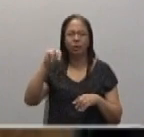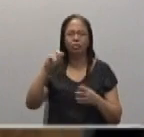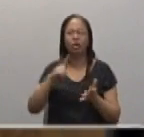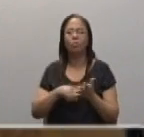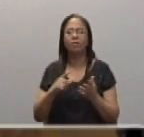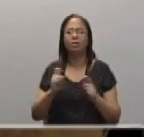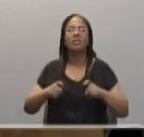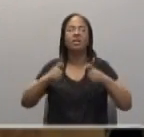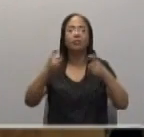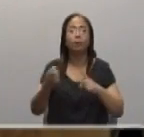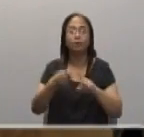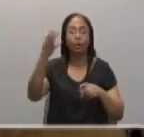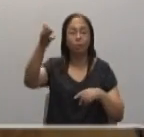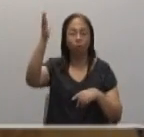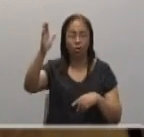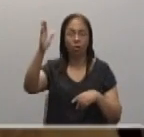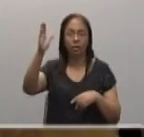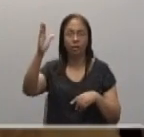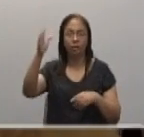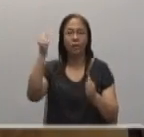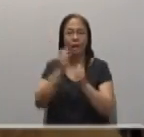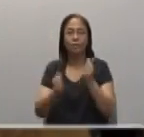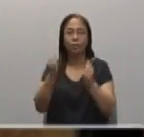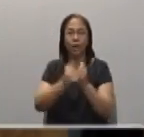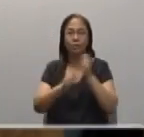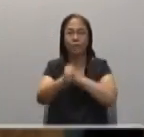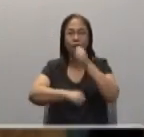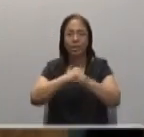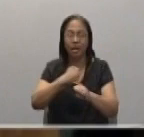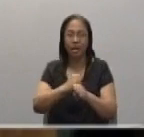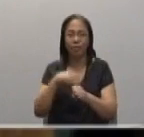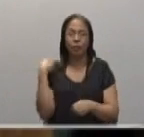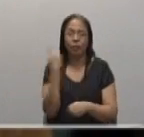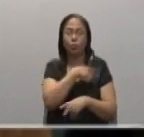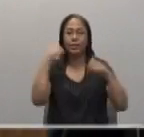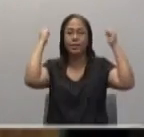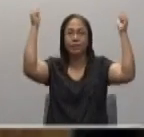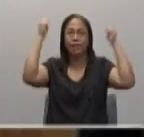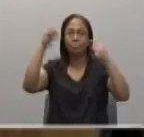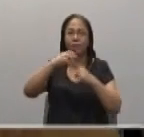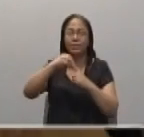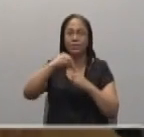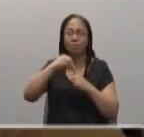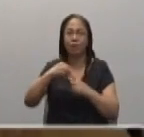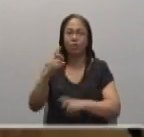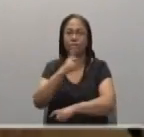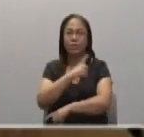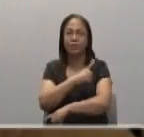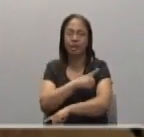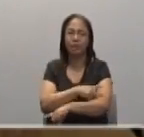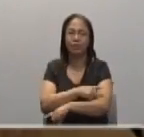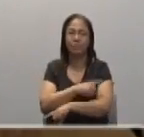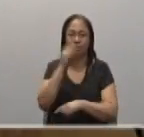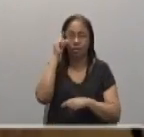That's why we are called to pray. That's why, every year, we celebrate a special day of prayer or vocation. Usually, it's the